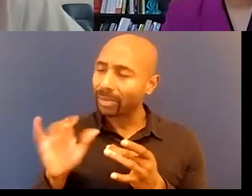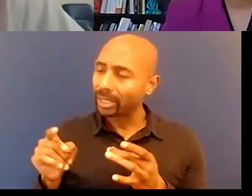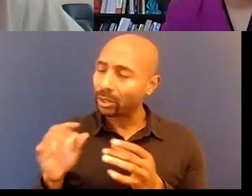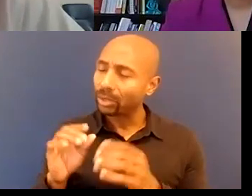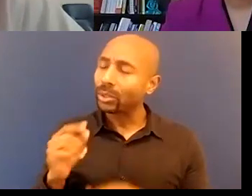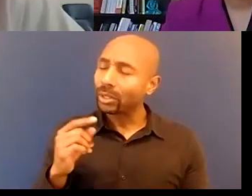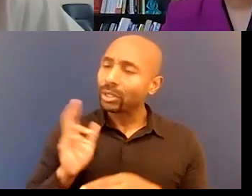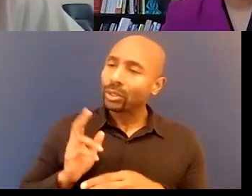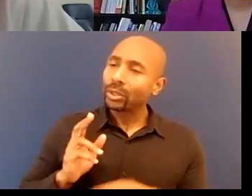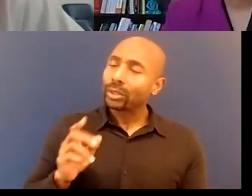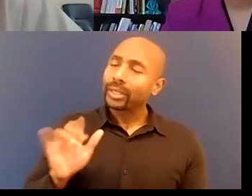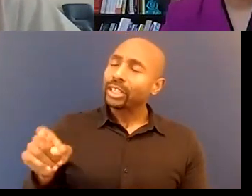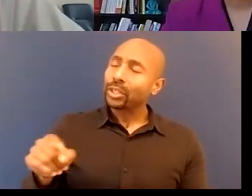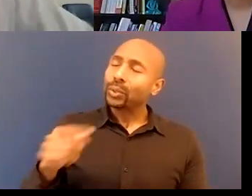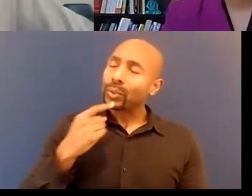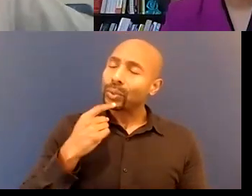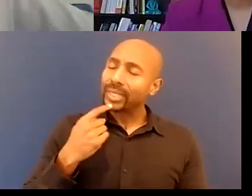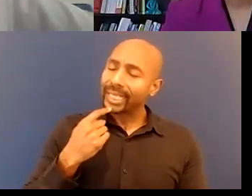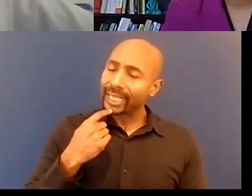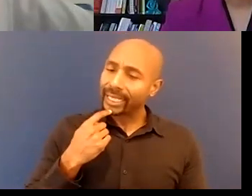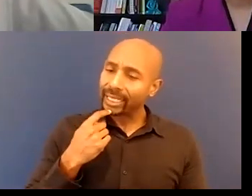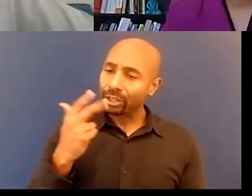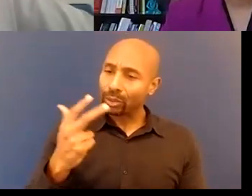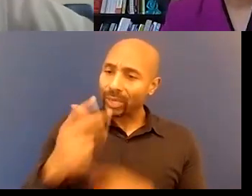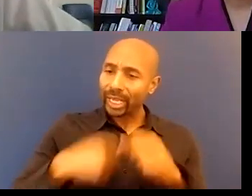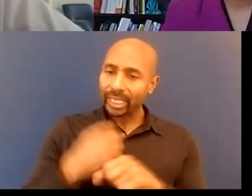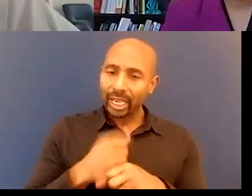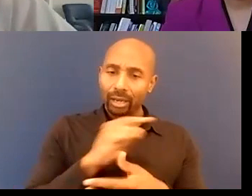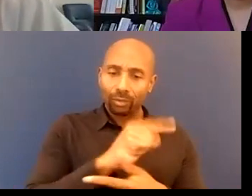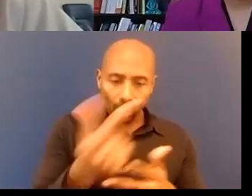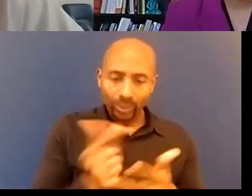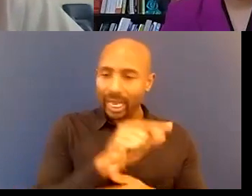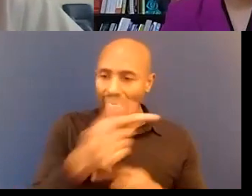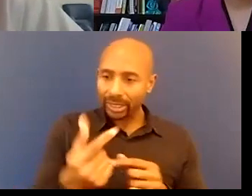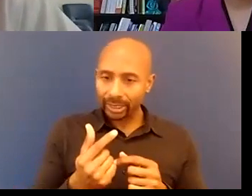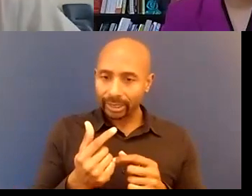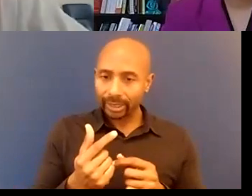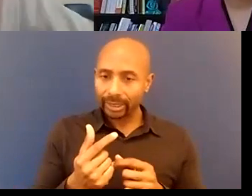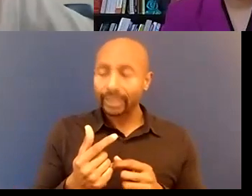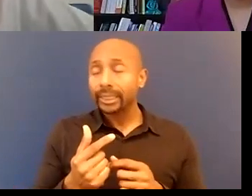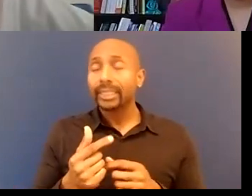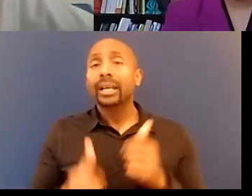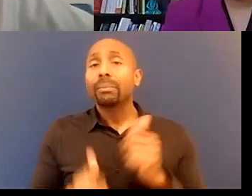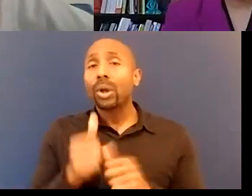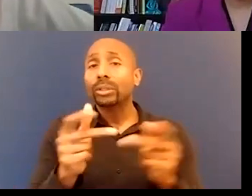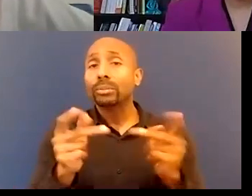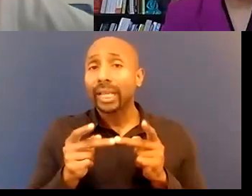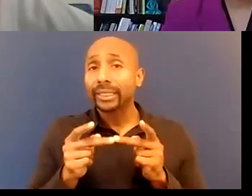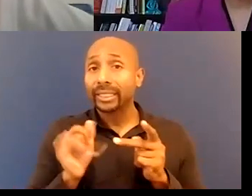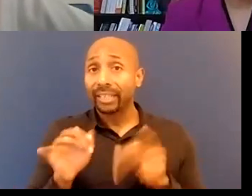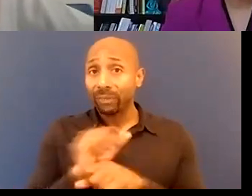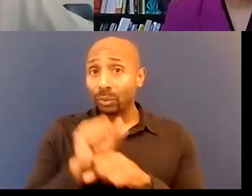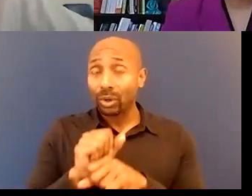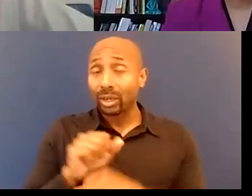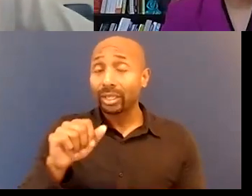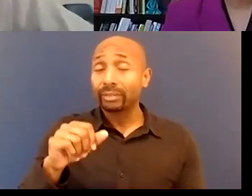questions but that three-year rotation piece that you talk about most places if you work narcotics you're out of there in three years because